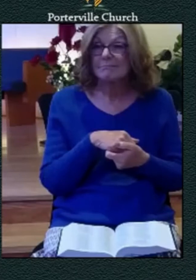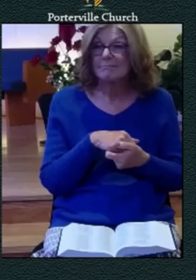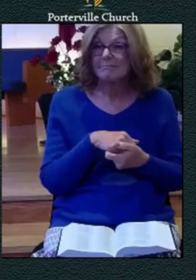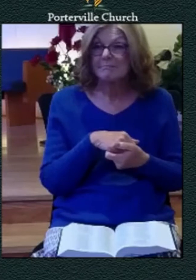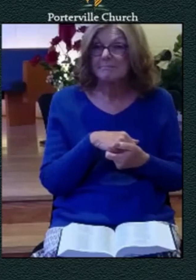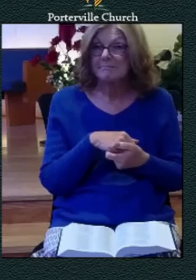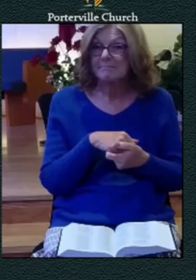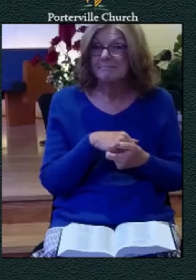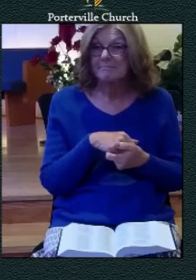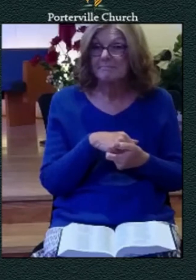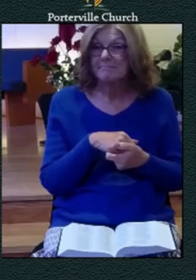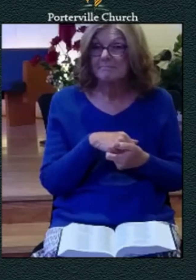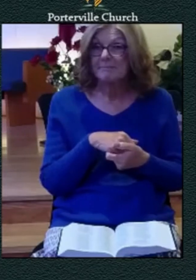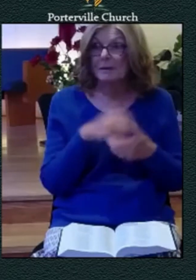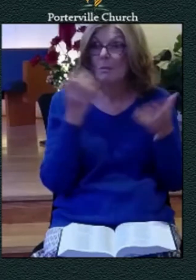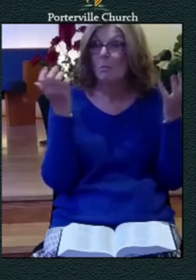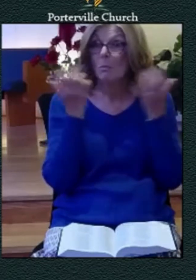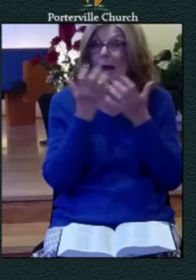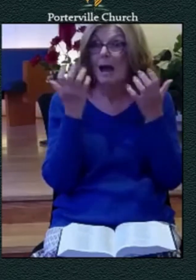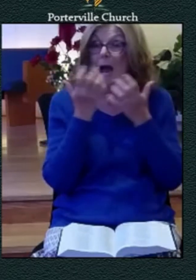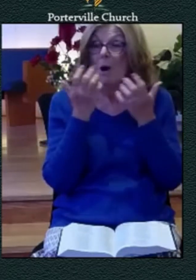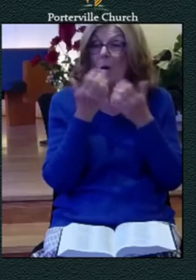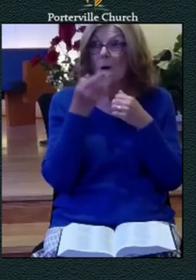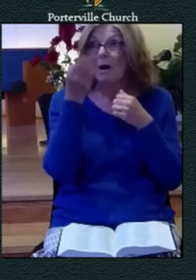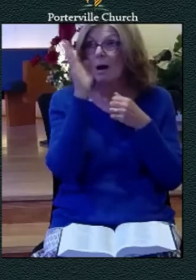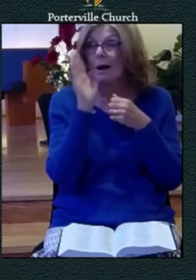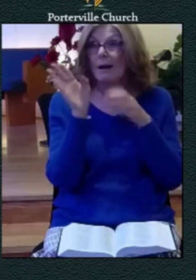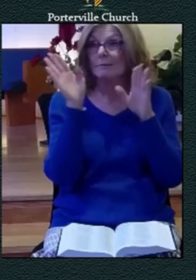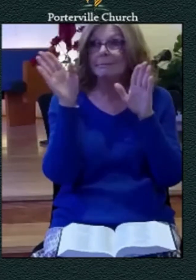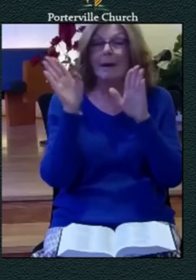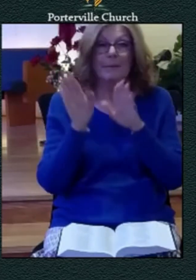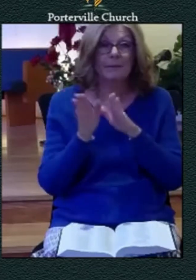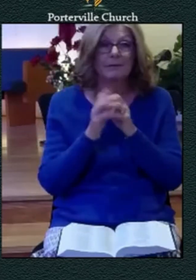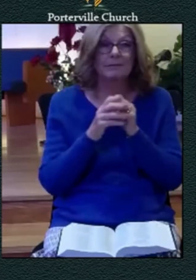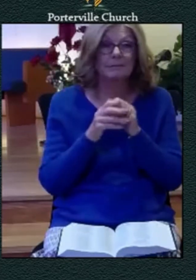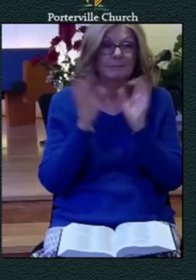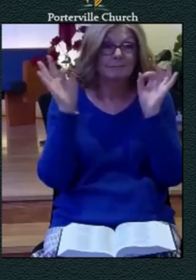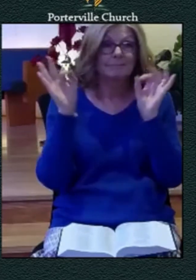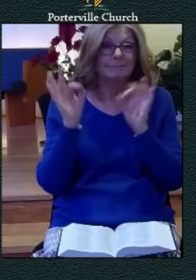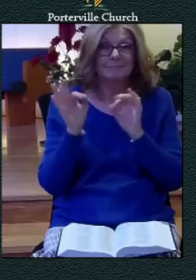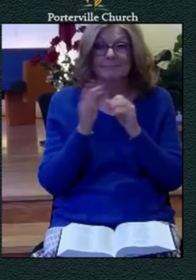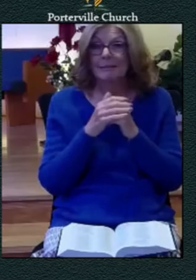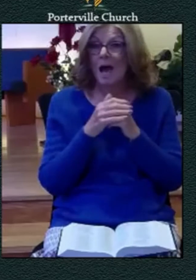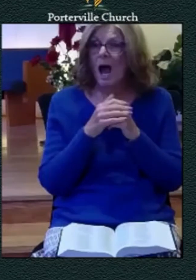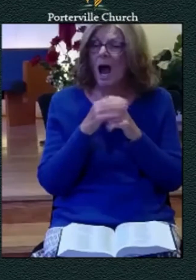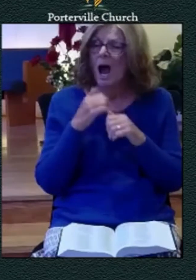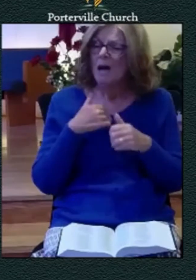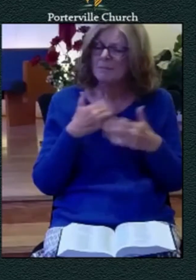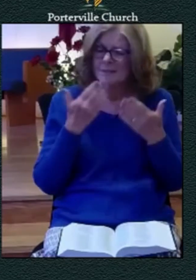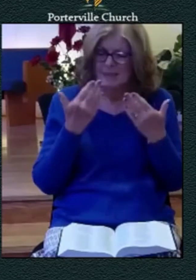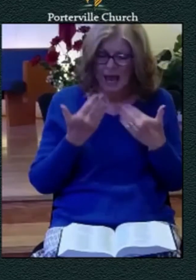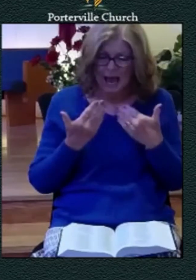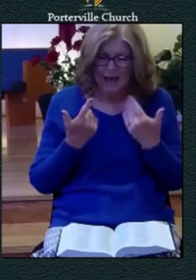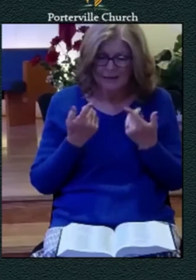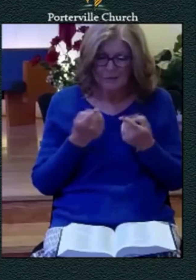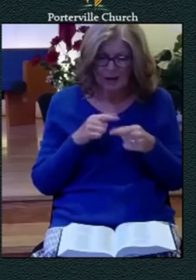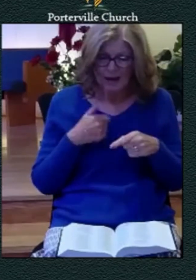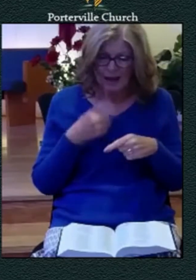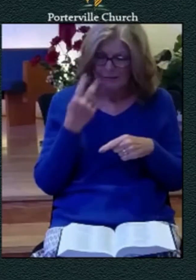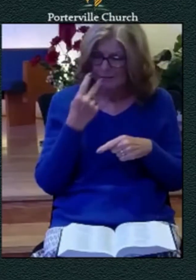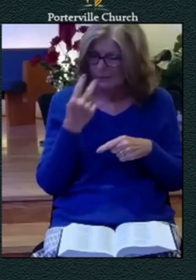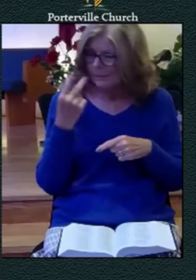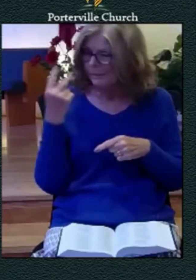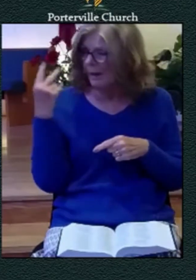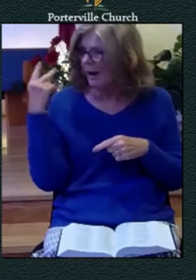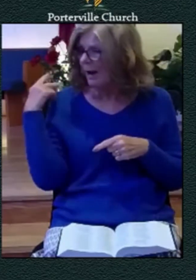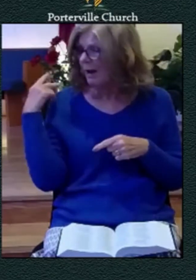what a god we have oh it makes me sad when i look back across the the years